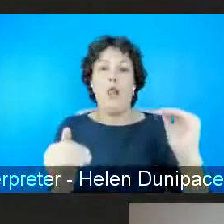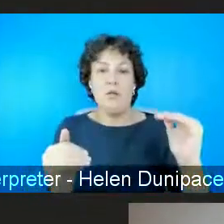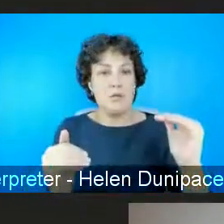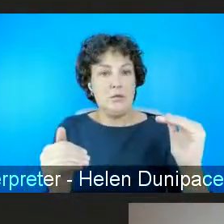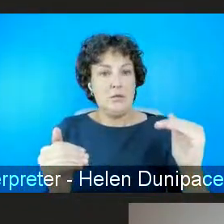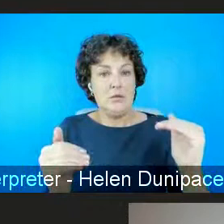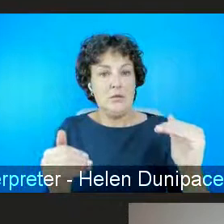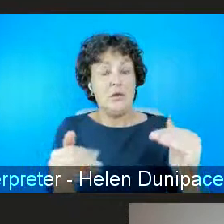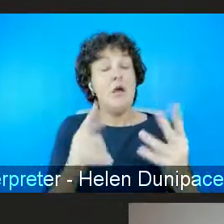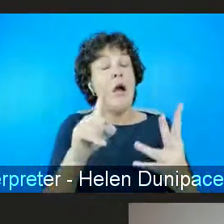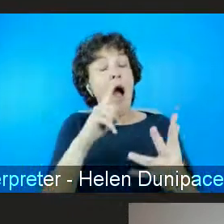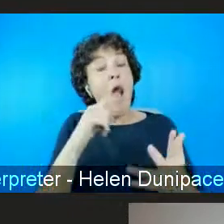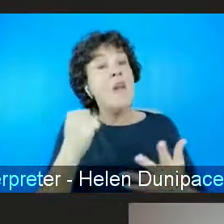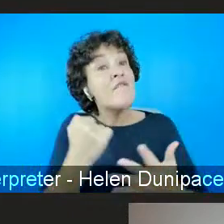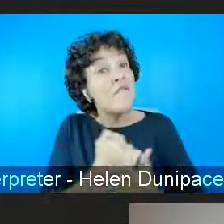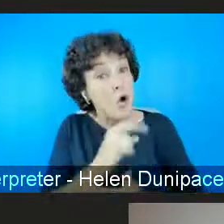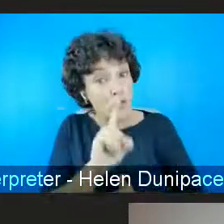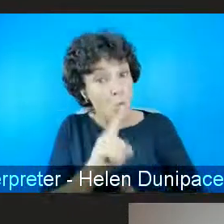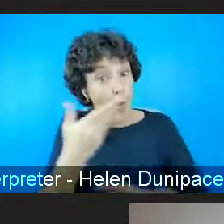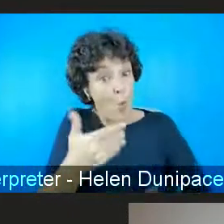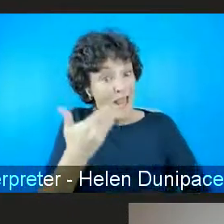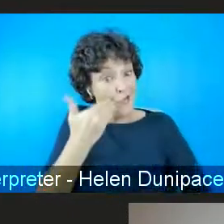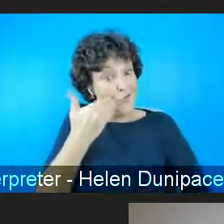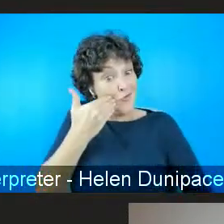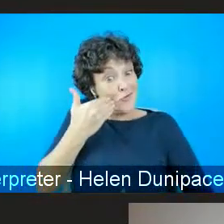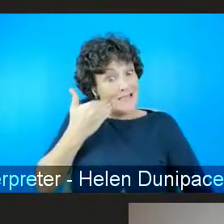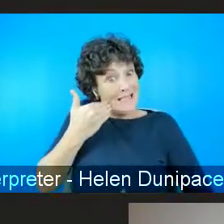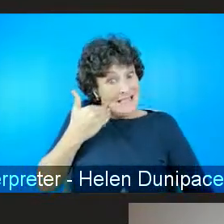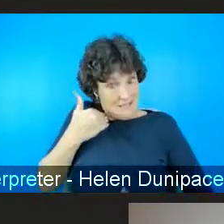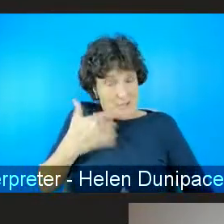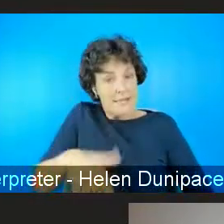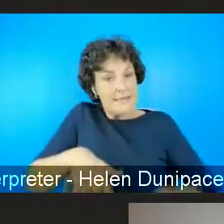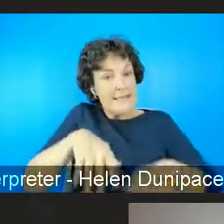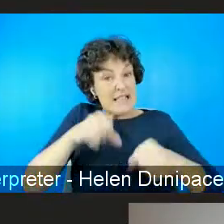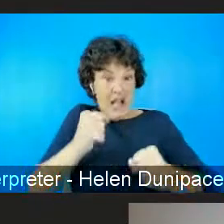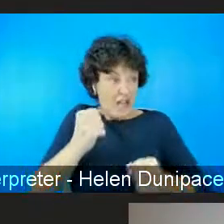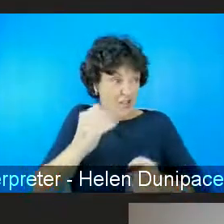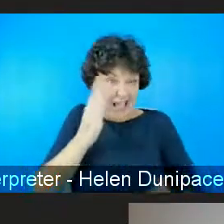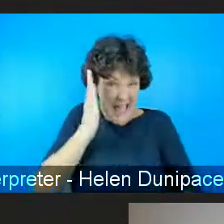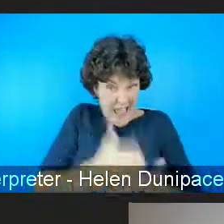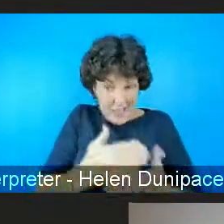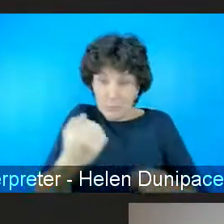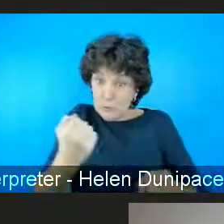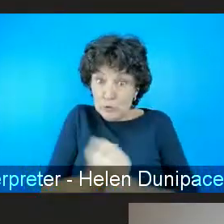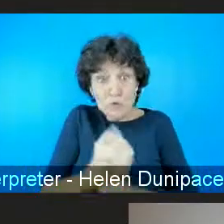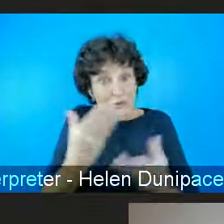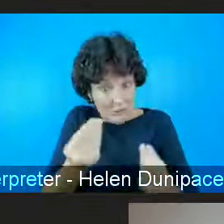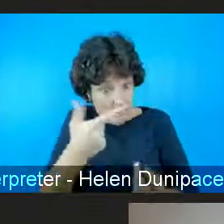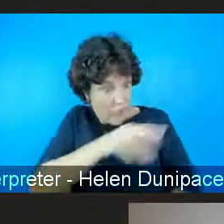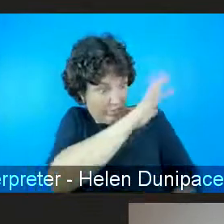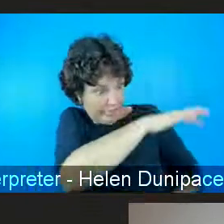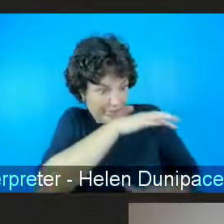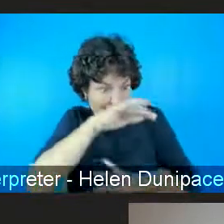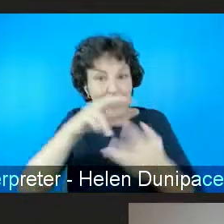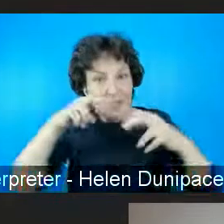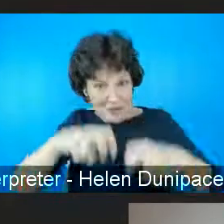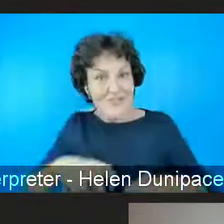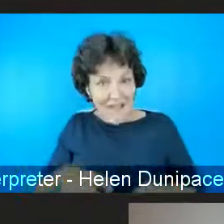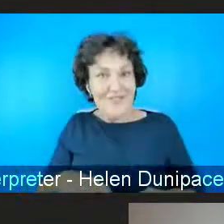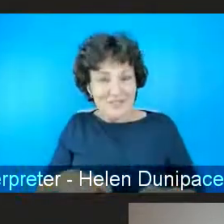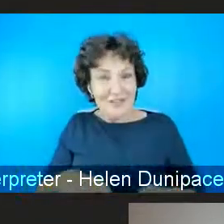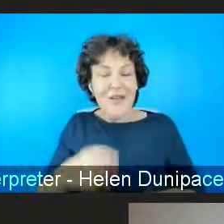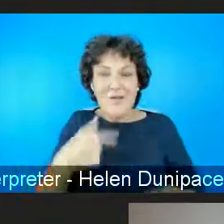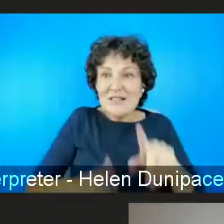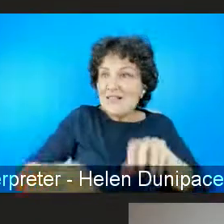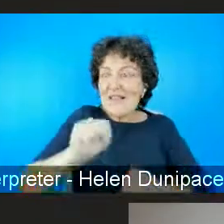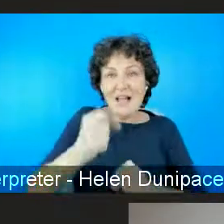Unfortunately, it is only recently that we have started to do something with that analysis and started to realize that if we want